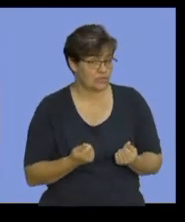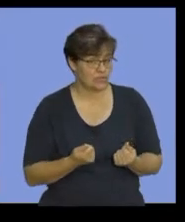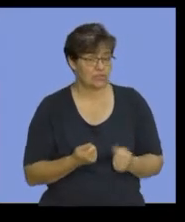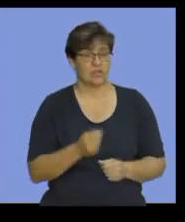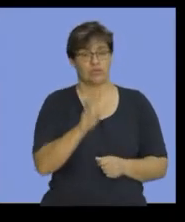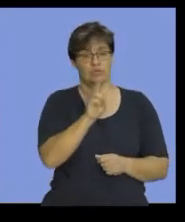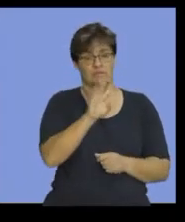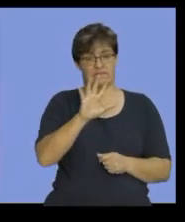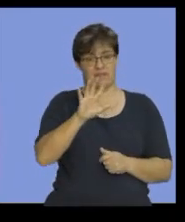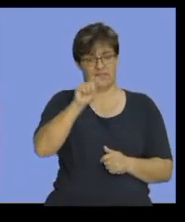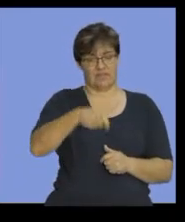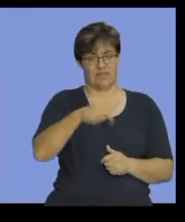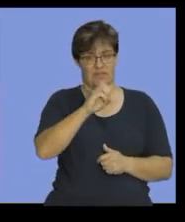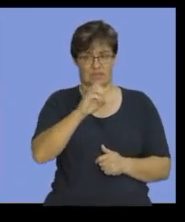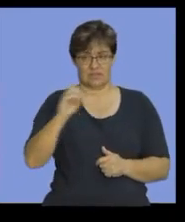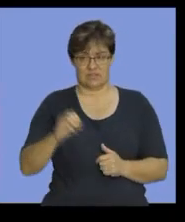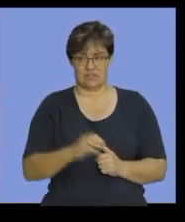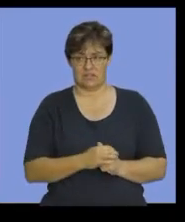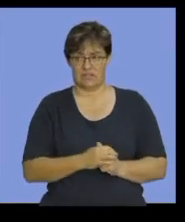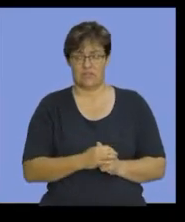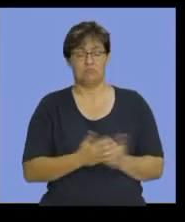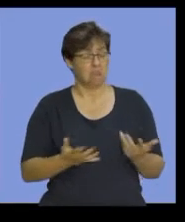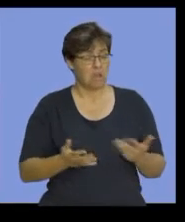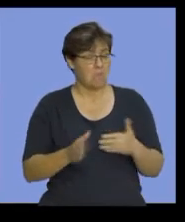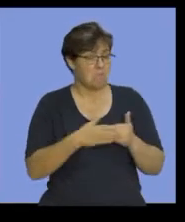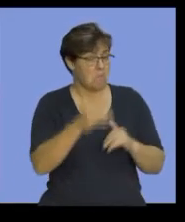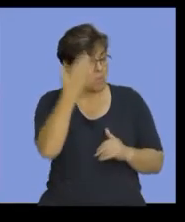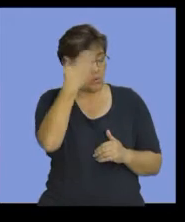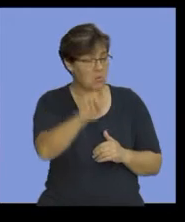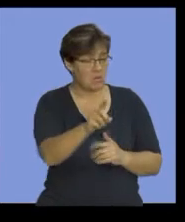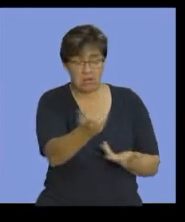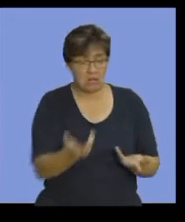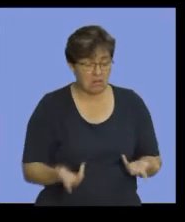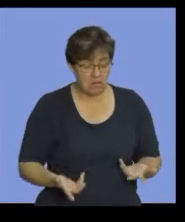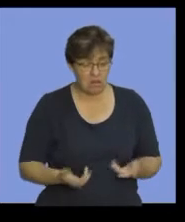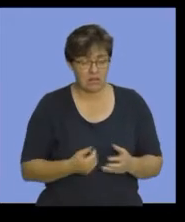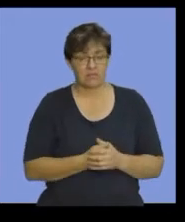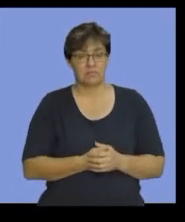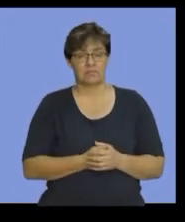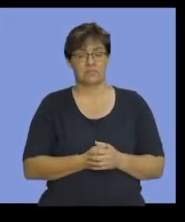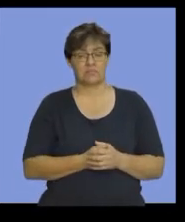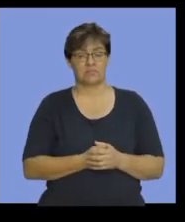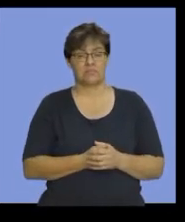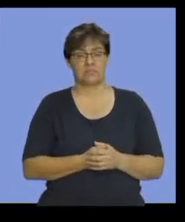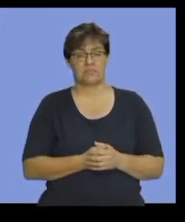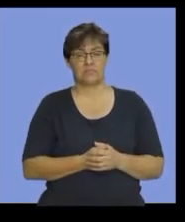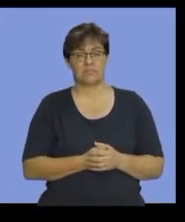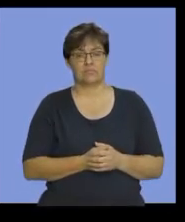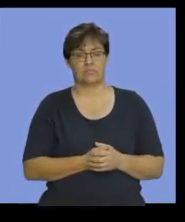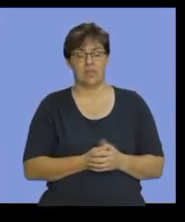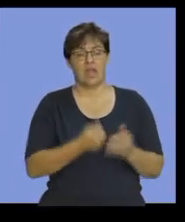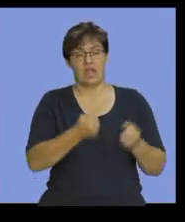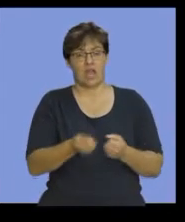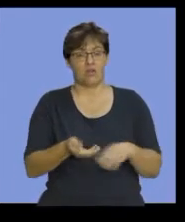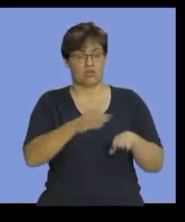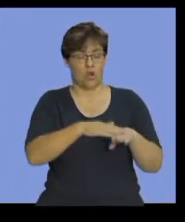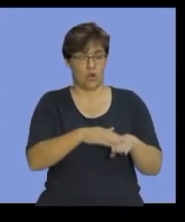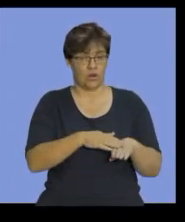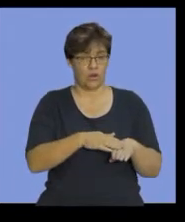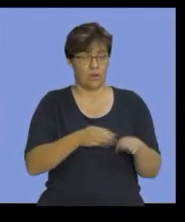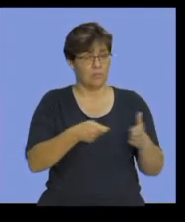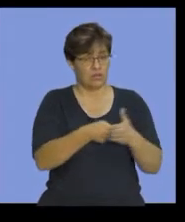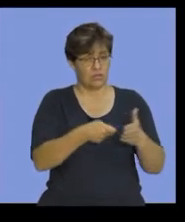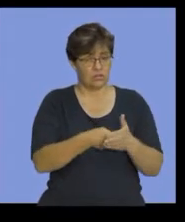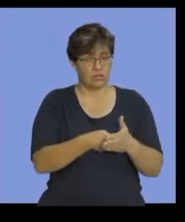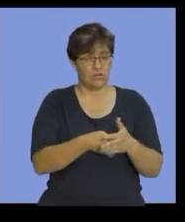25,000. Okay. What else do we know? We know that carriage and purchases, remember we said,